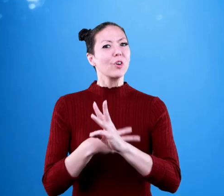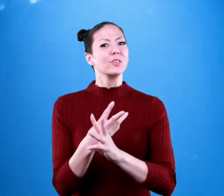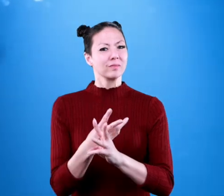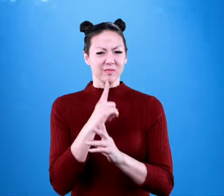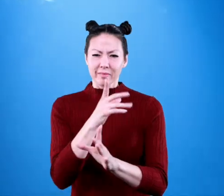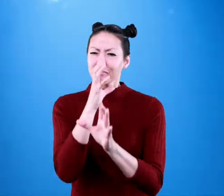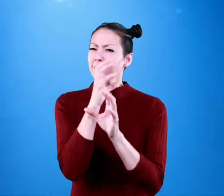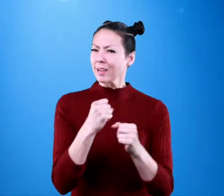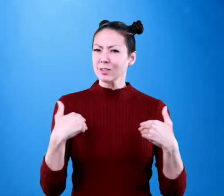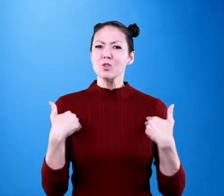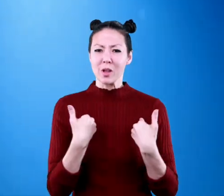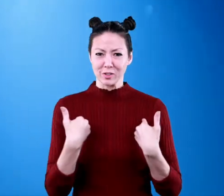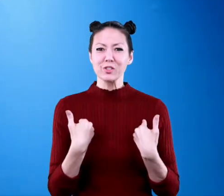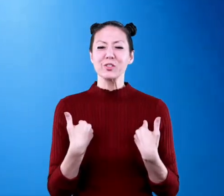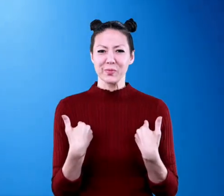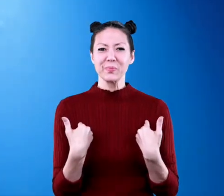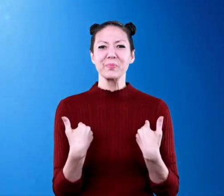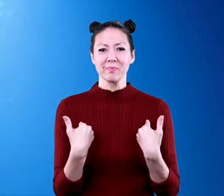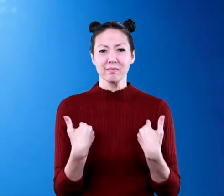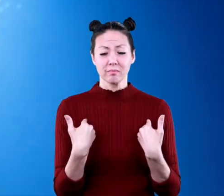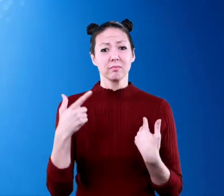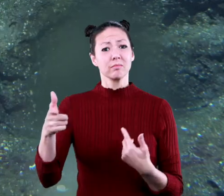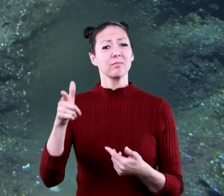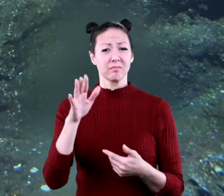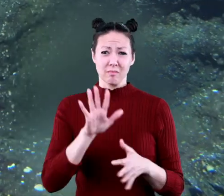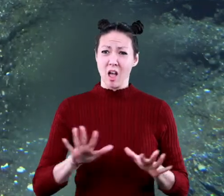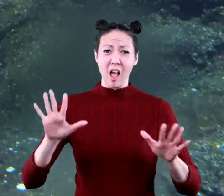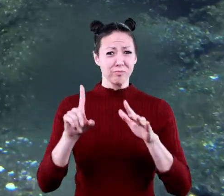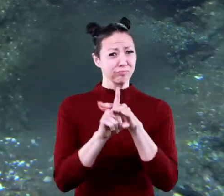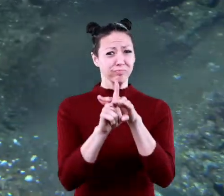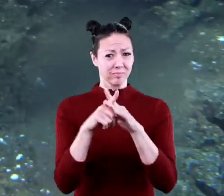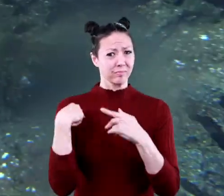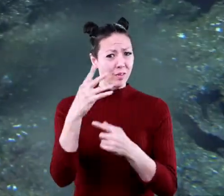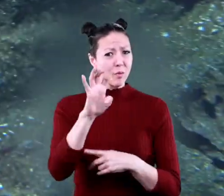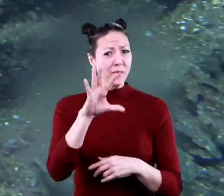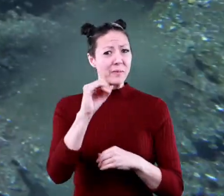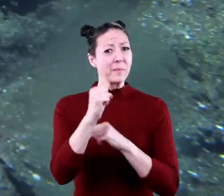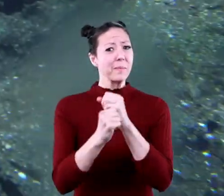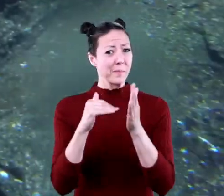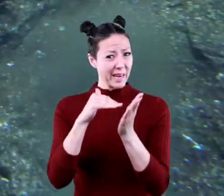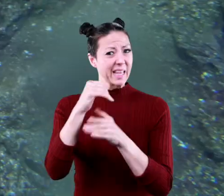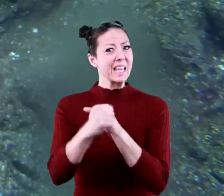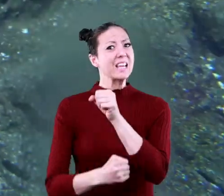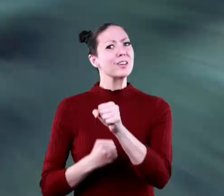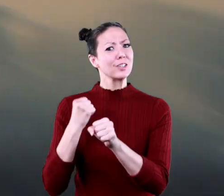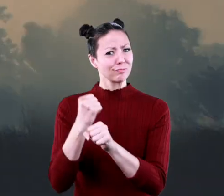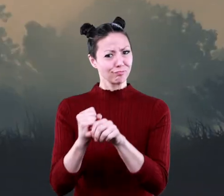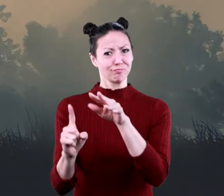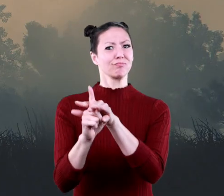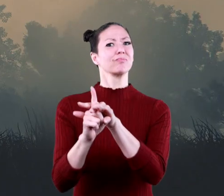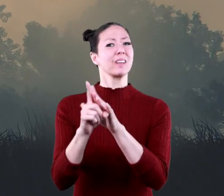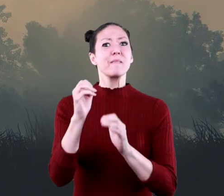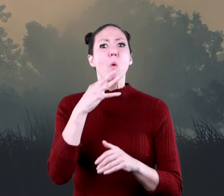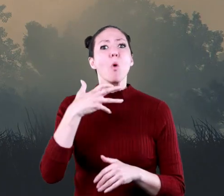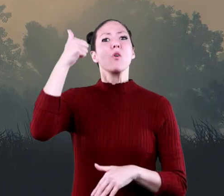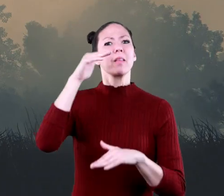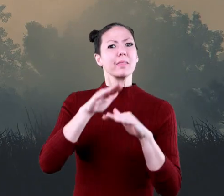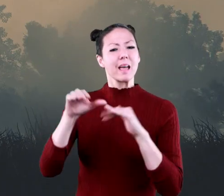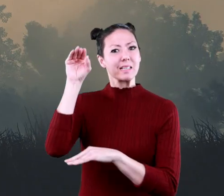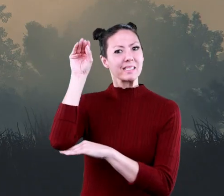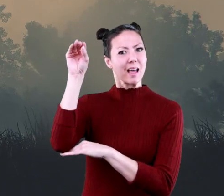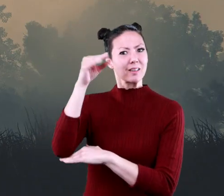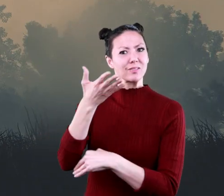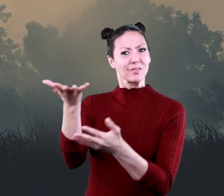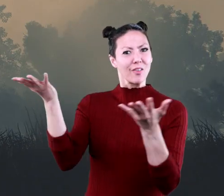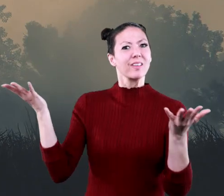These fascinating creatures have been around for at least 450 million years. That's even older than the